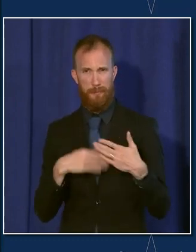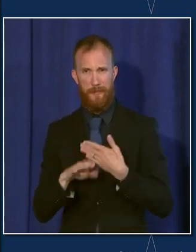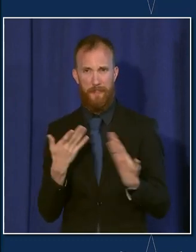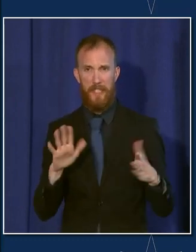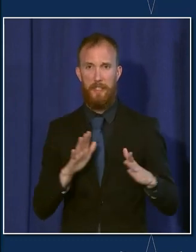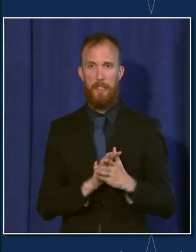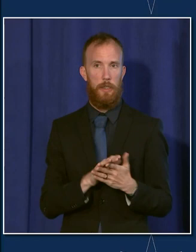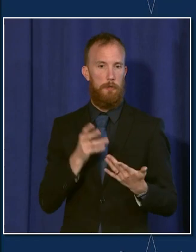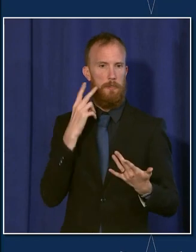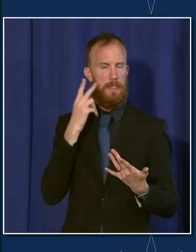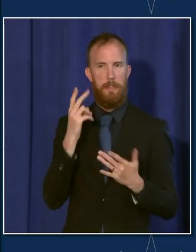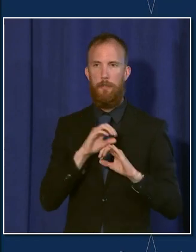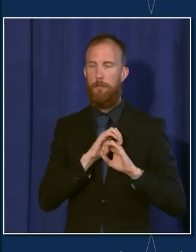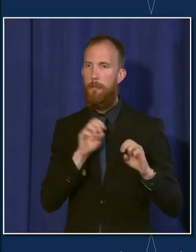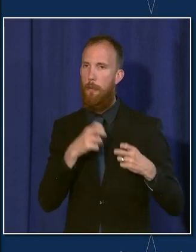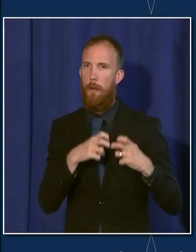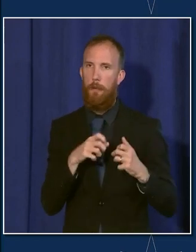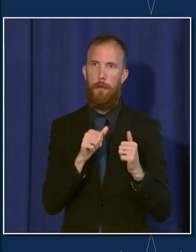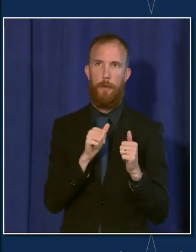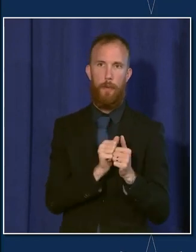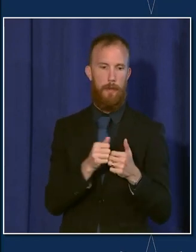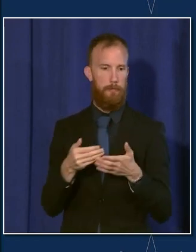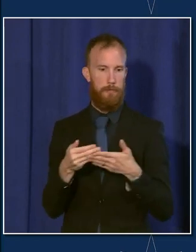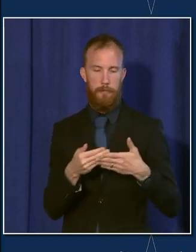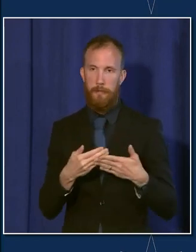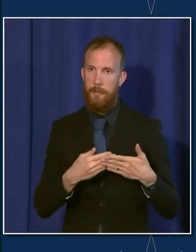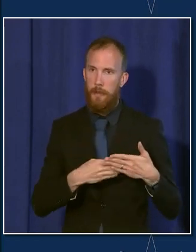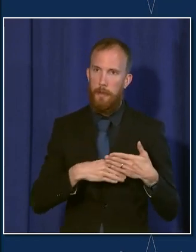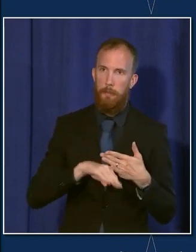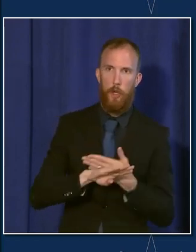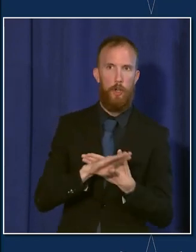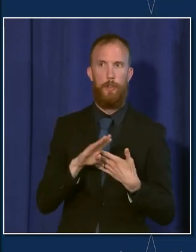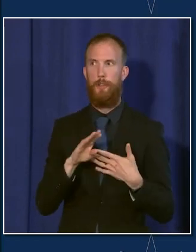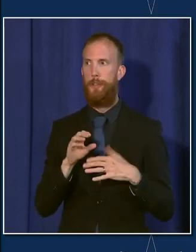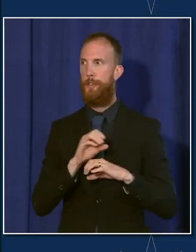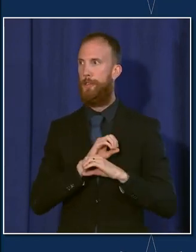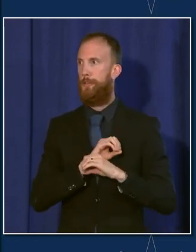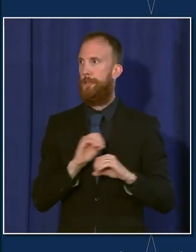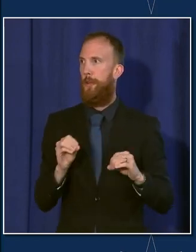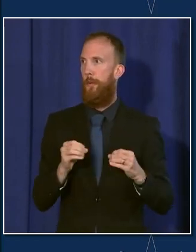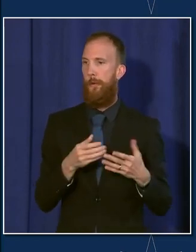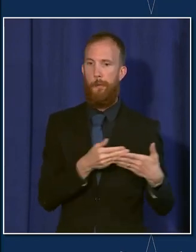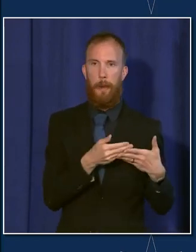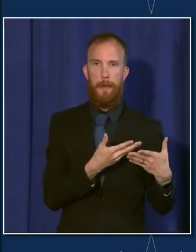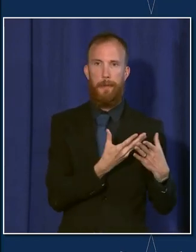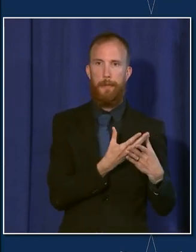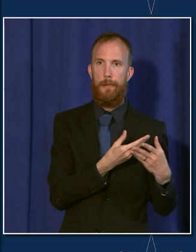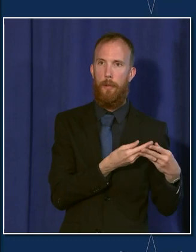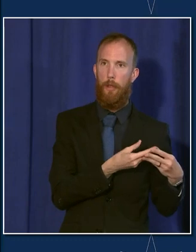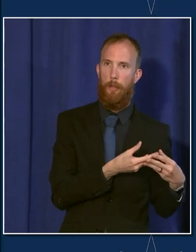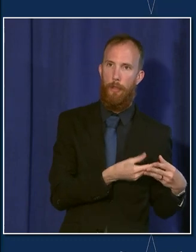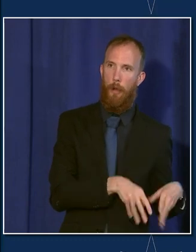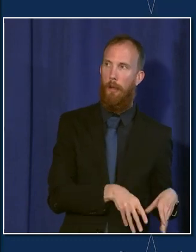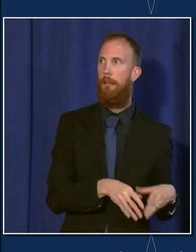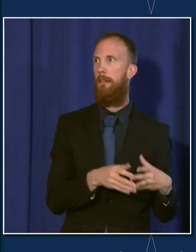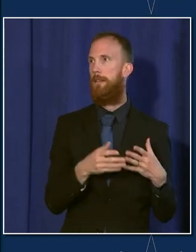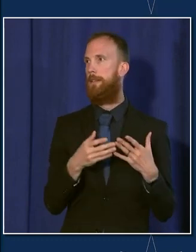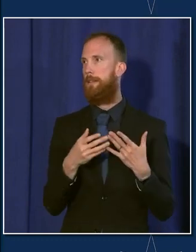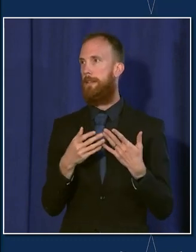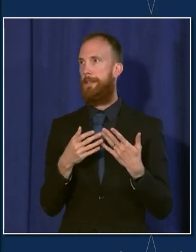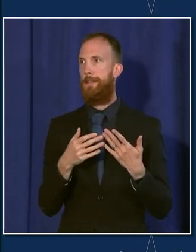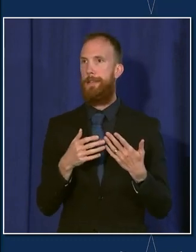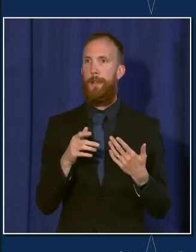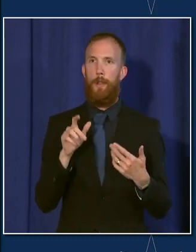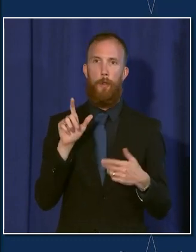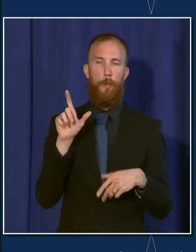outcomes related to COVID vaccination. We've seen no increases in pregnancy loss or in preterm birth or in lower weight infants